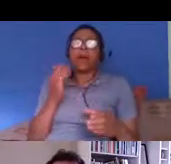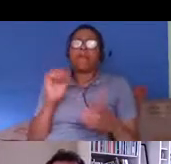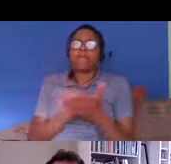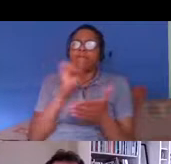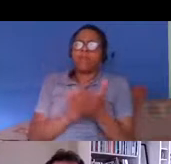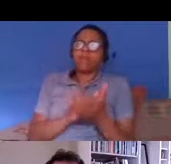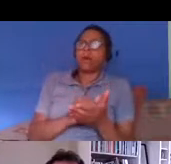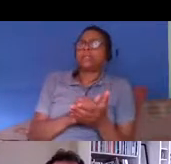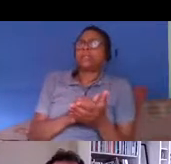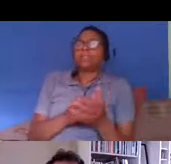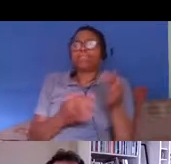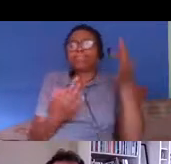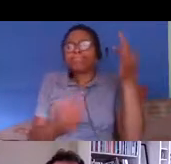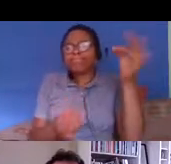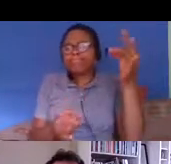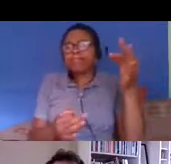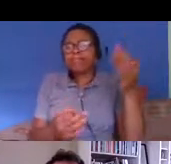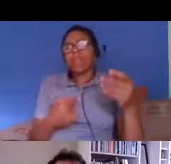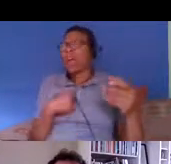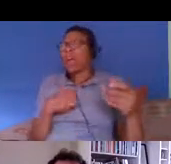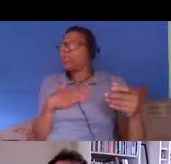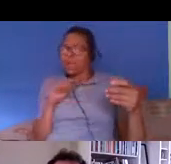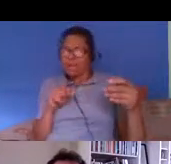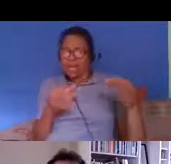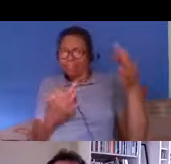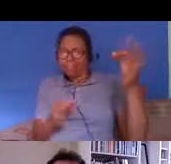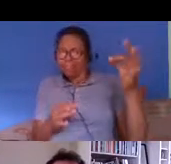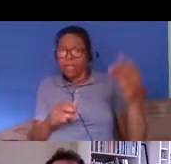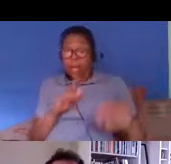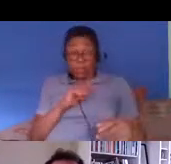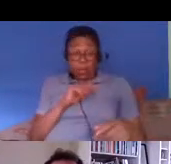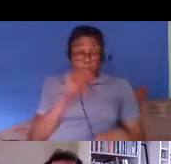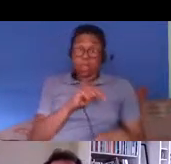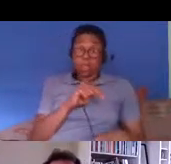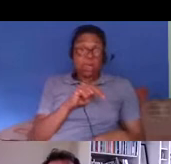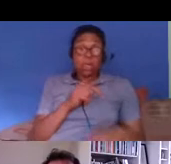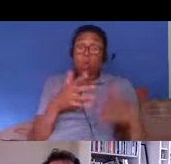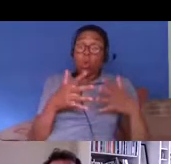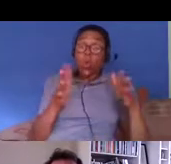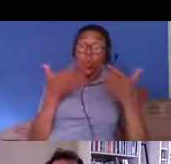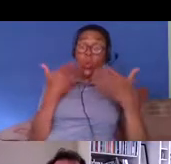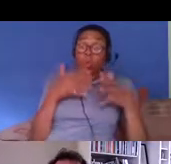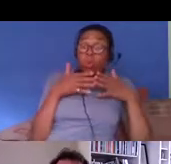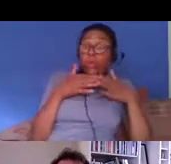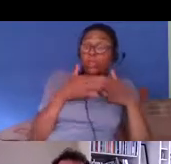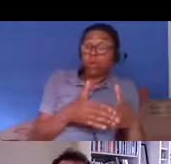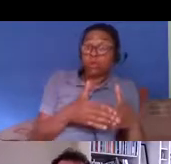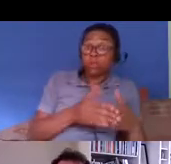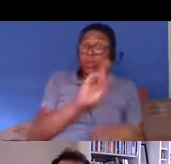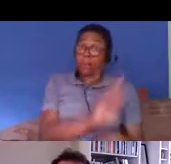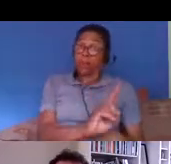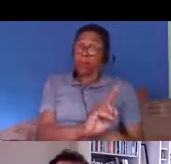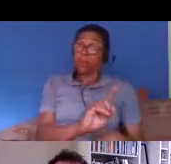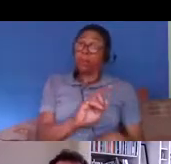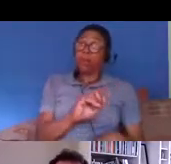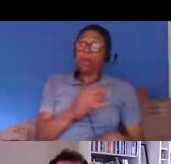the word undocumented myself because um that was the problem windrush people had they were legal it's just they didn't have the documents um and you'll hear